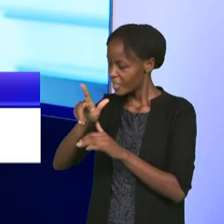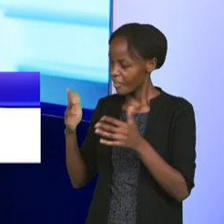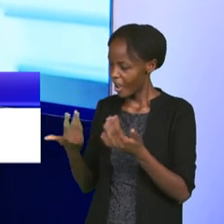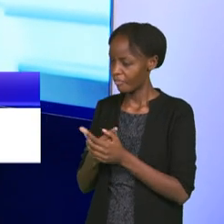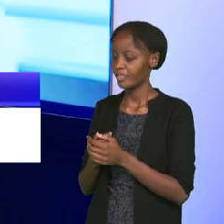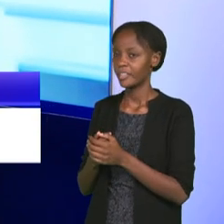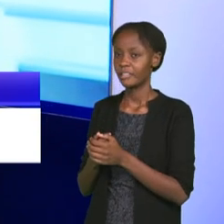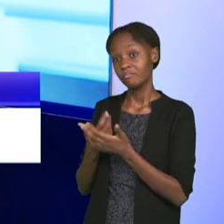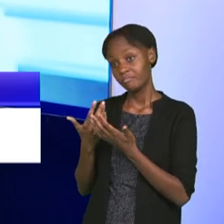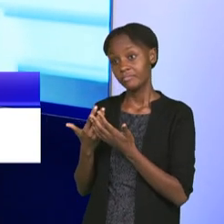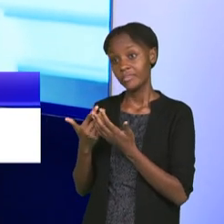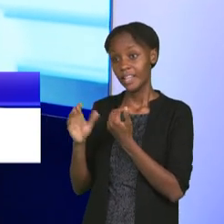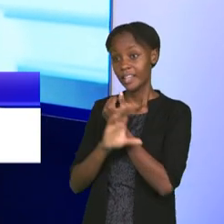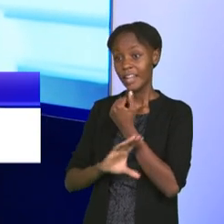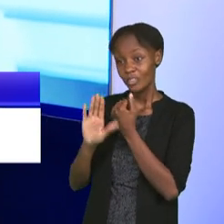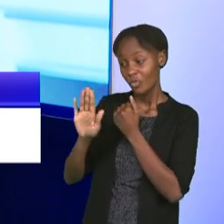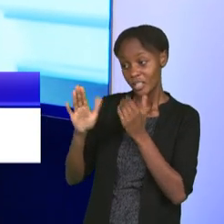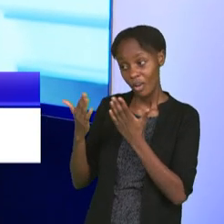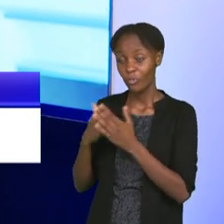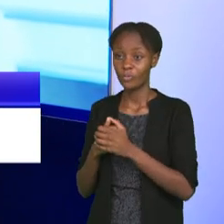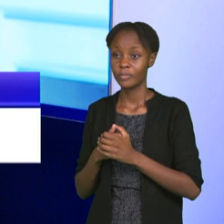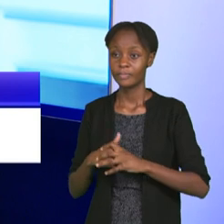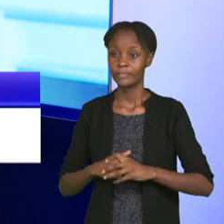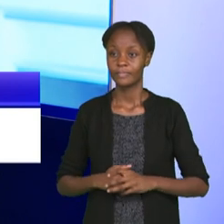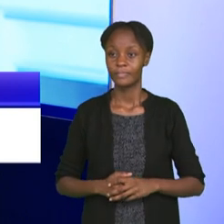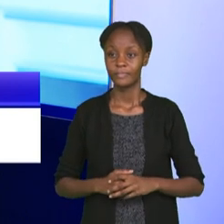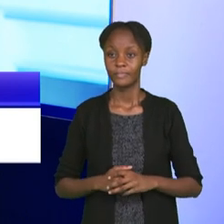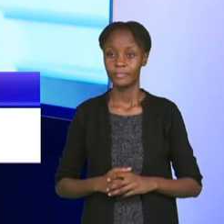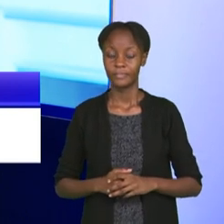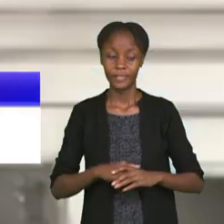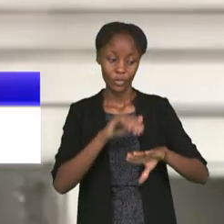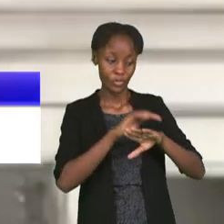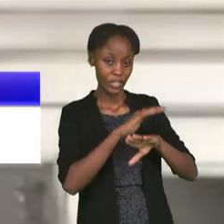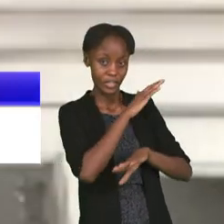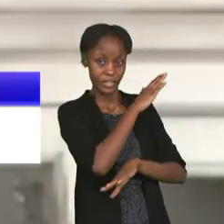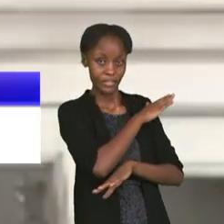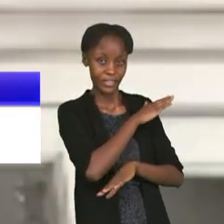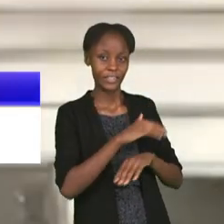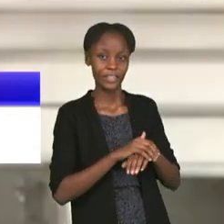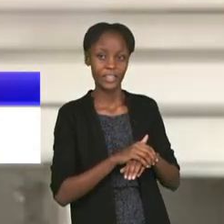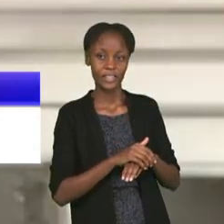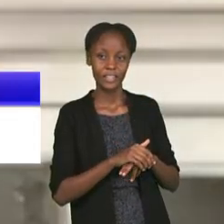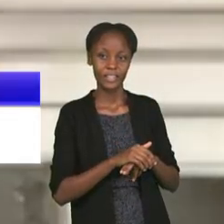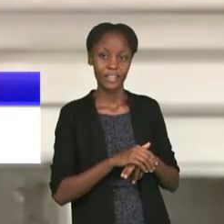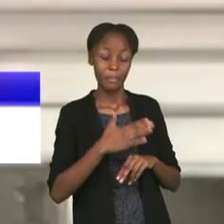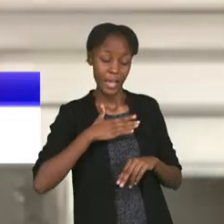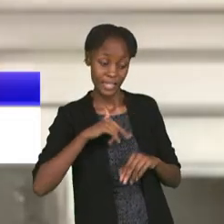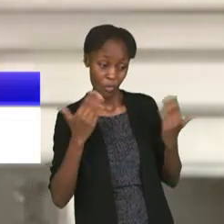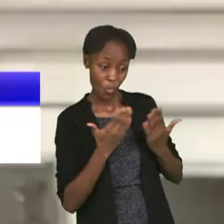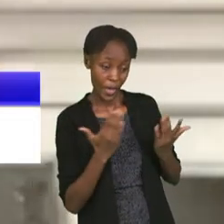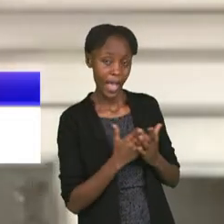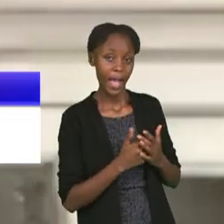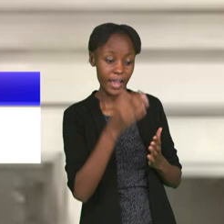How is the entire Iquitolo Guinea team doing? Hi, good afternoon. I'm actually in France